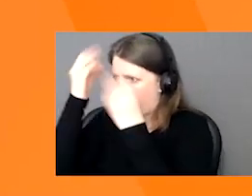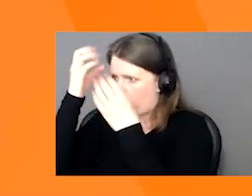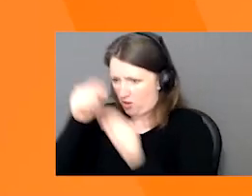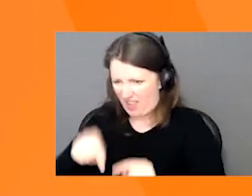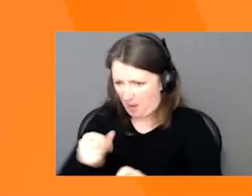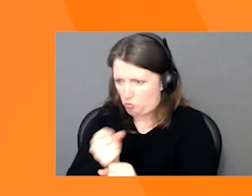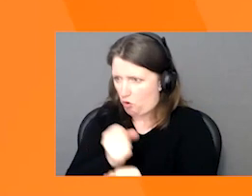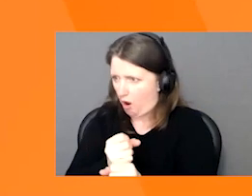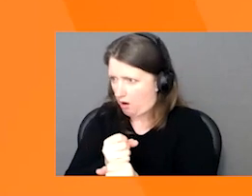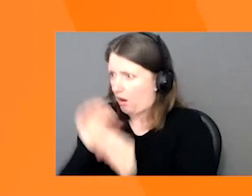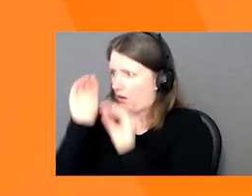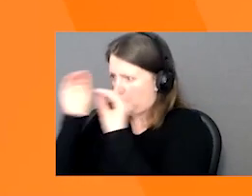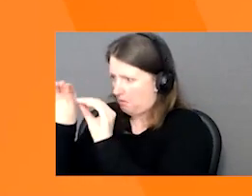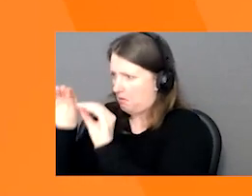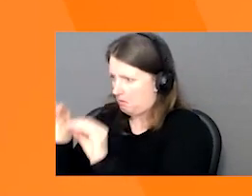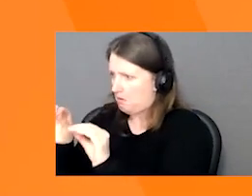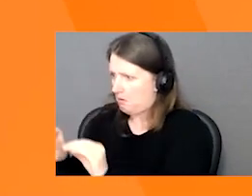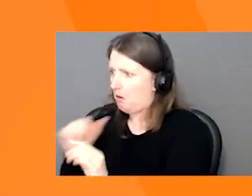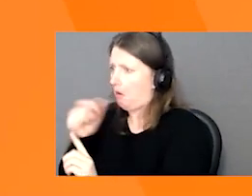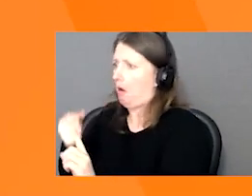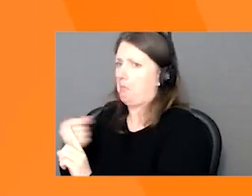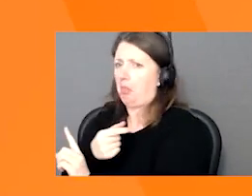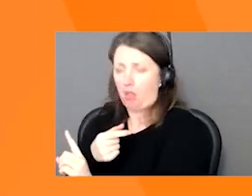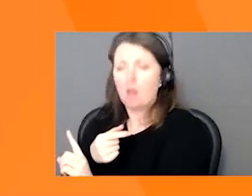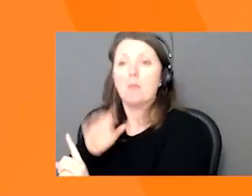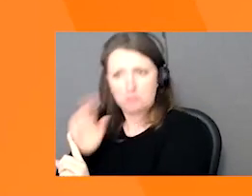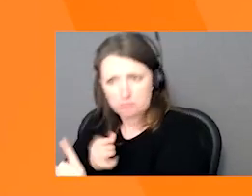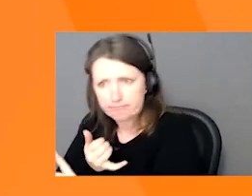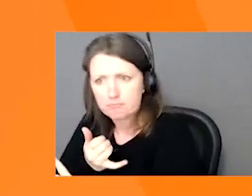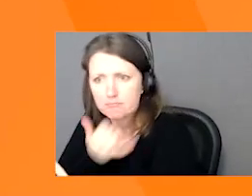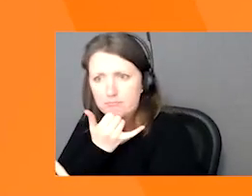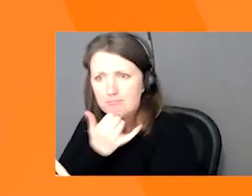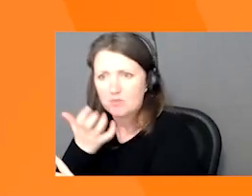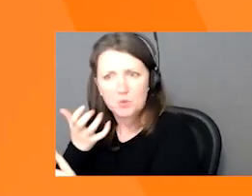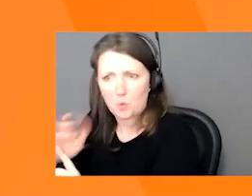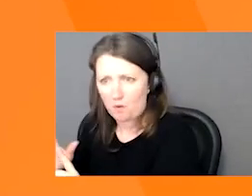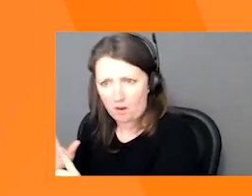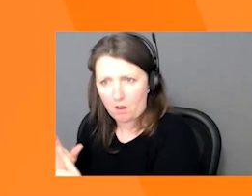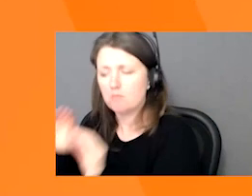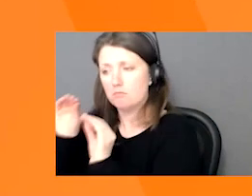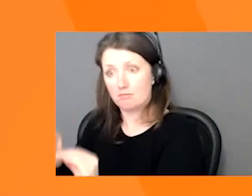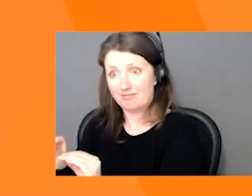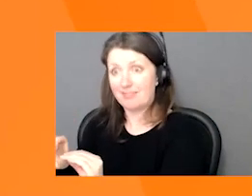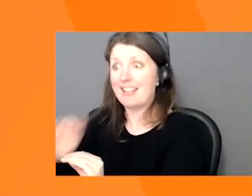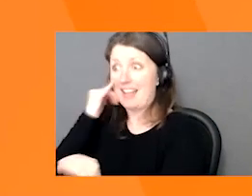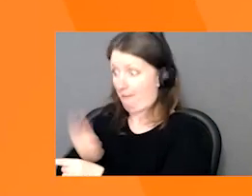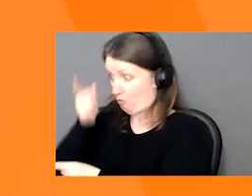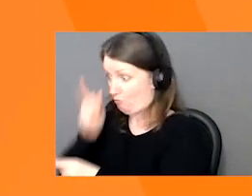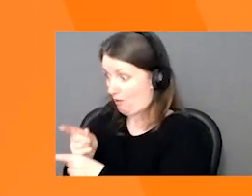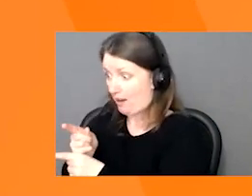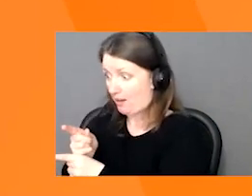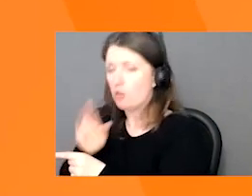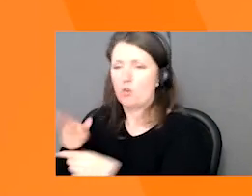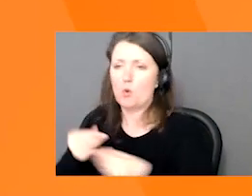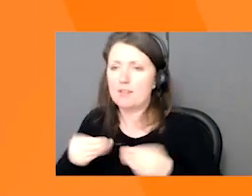requested across those channels, because it will help you and it will help you increase and improve your sales.